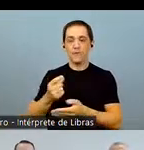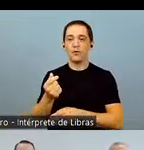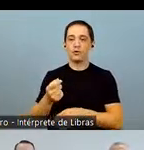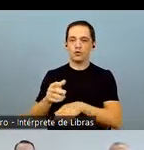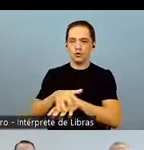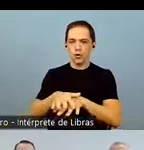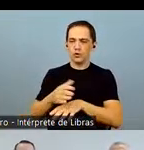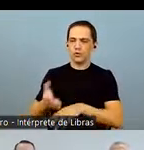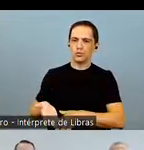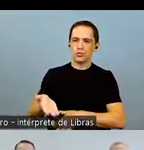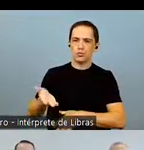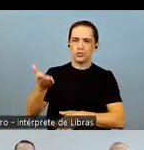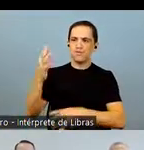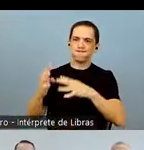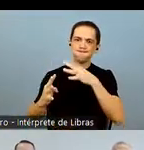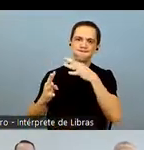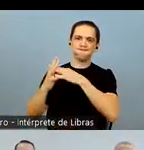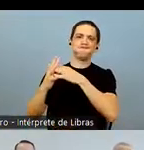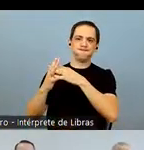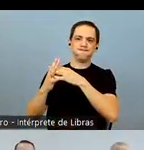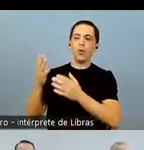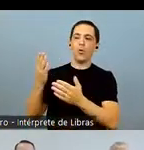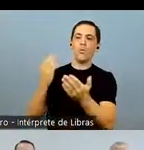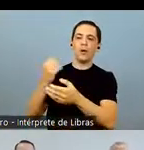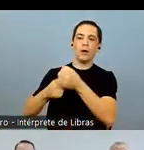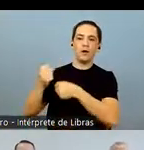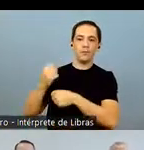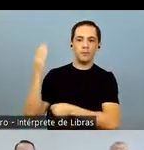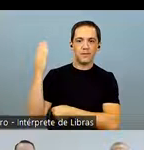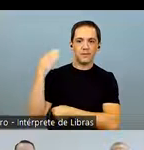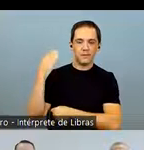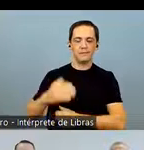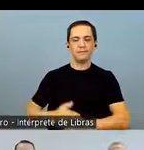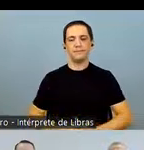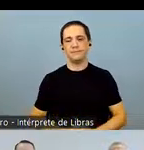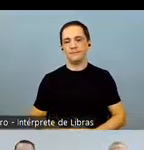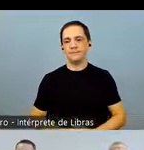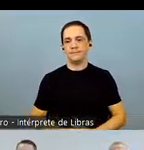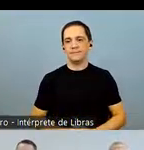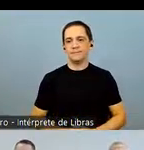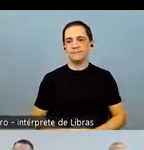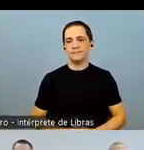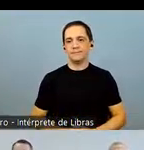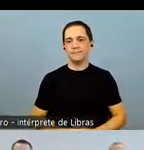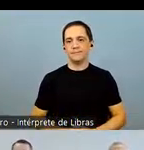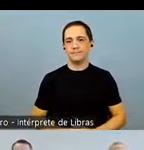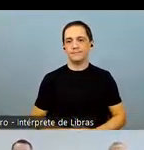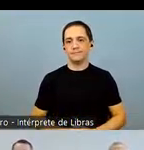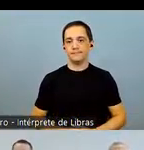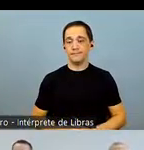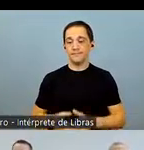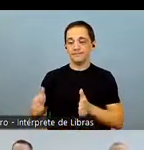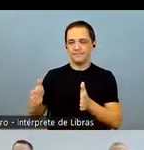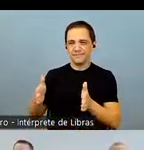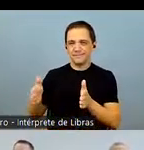depreciation allowed soybean quotes to reach levels that surpassed those observed in the previous